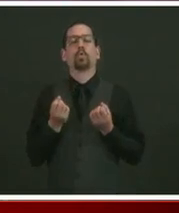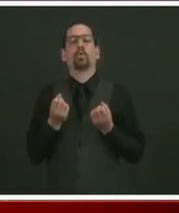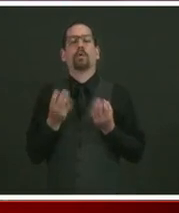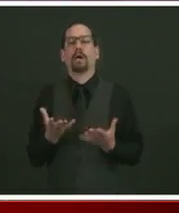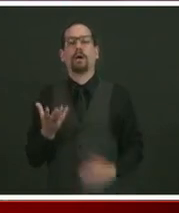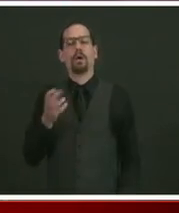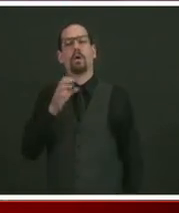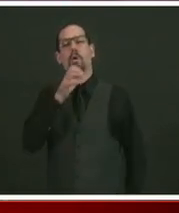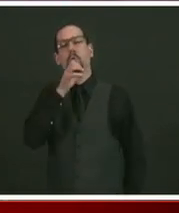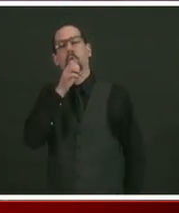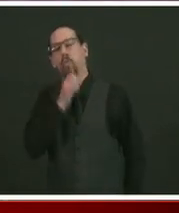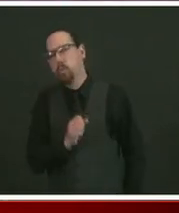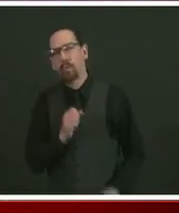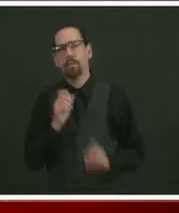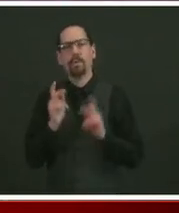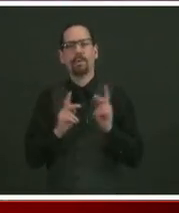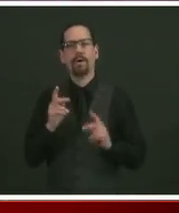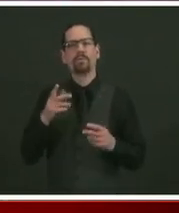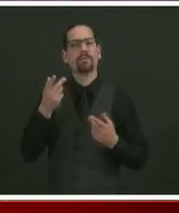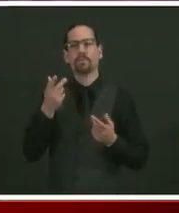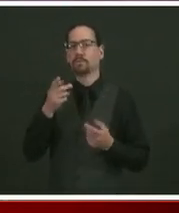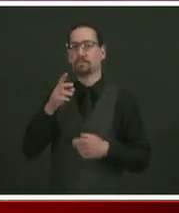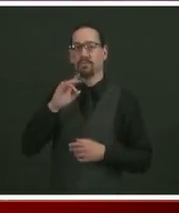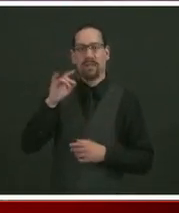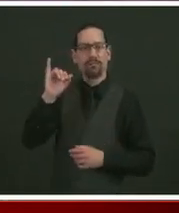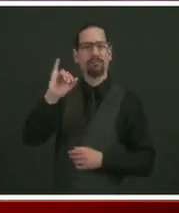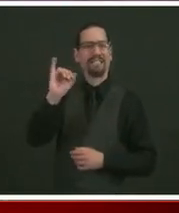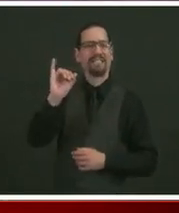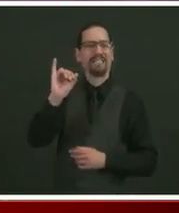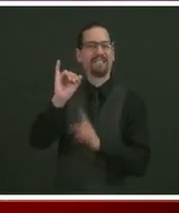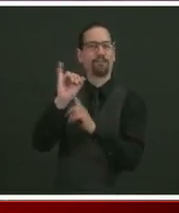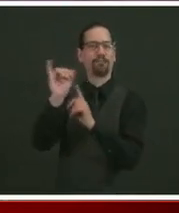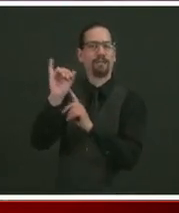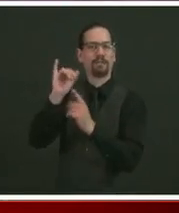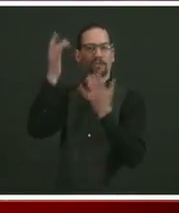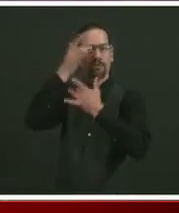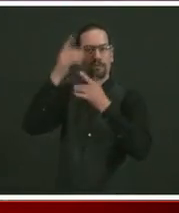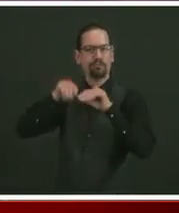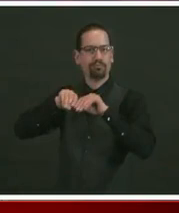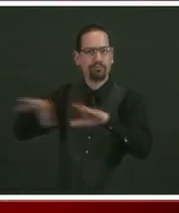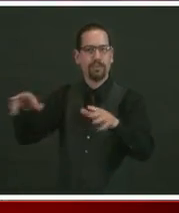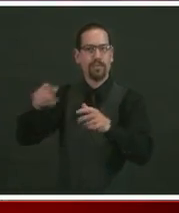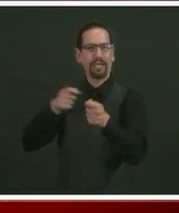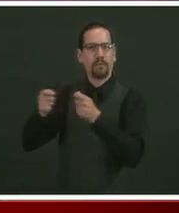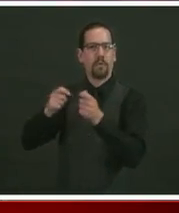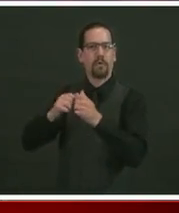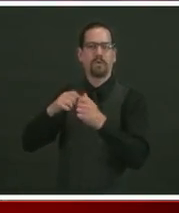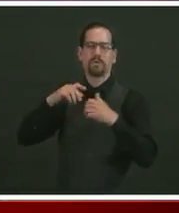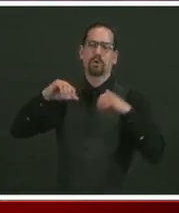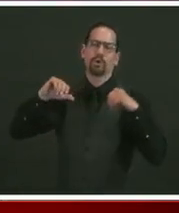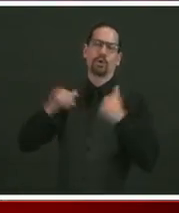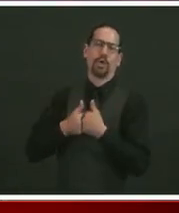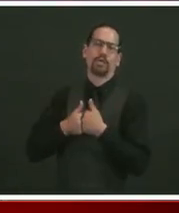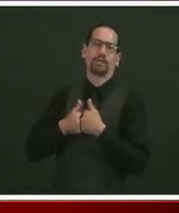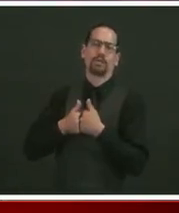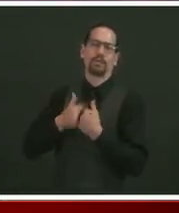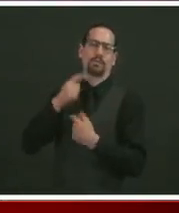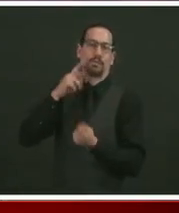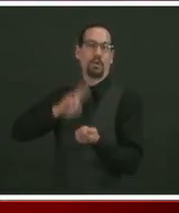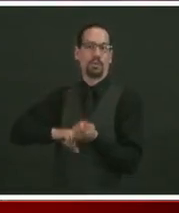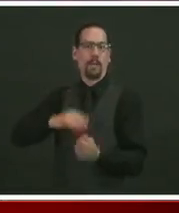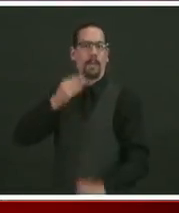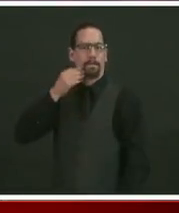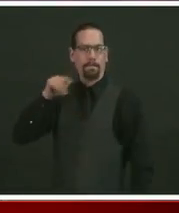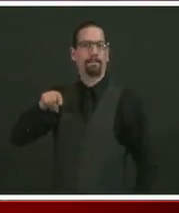learned that infection control is very difficult in these congregate care settings. We, I am also